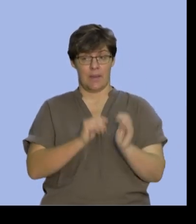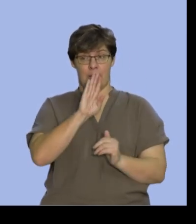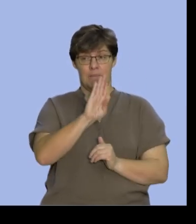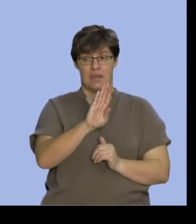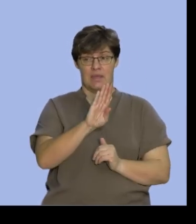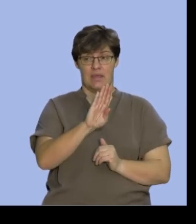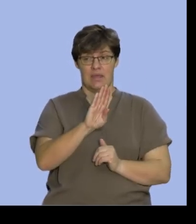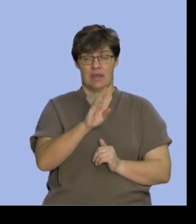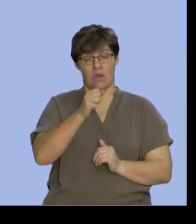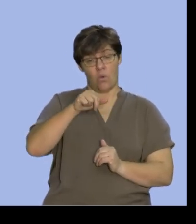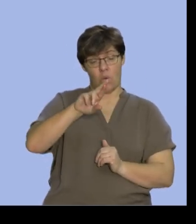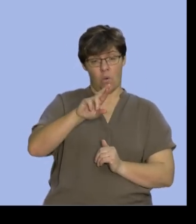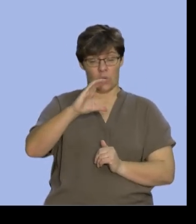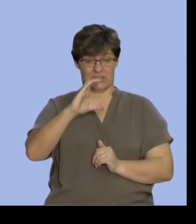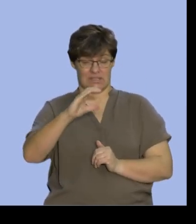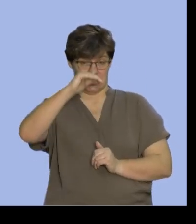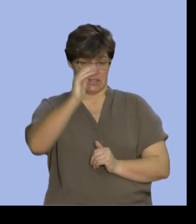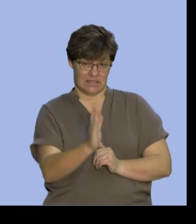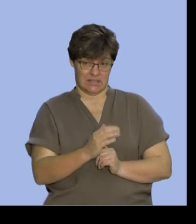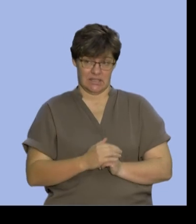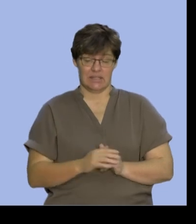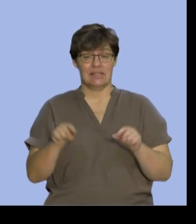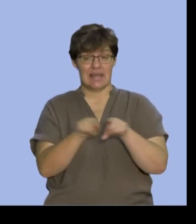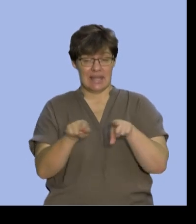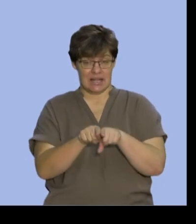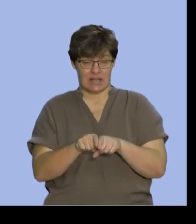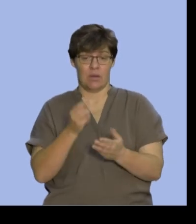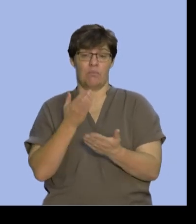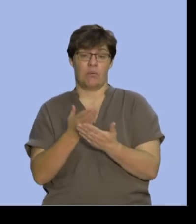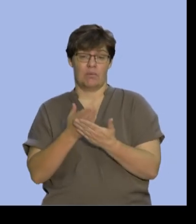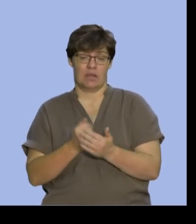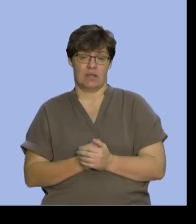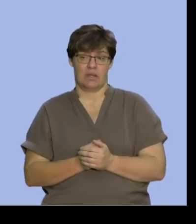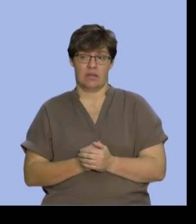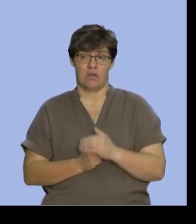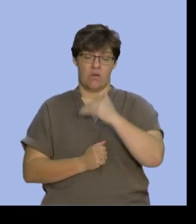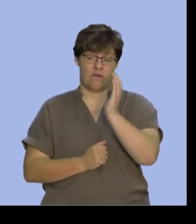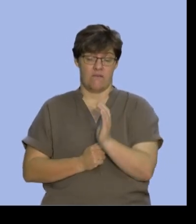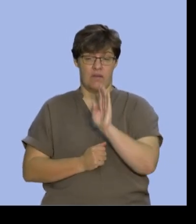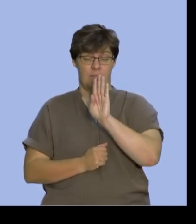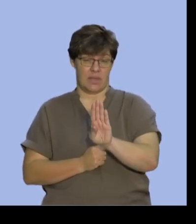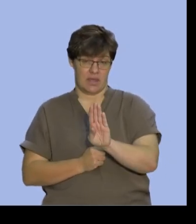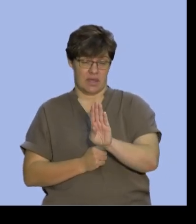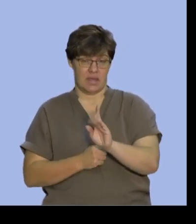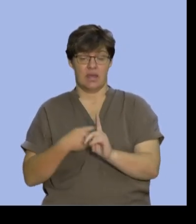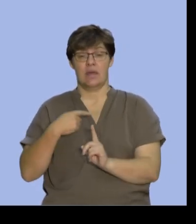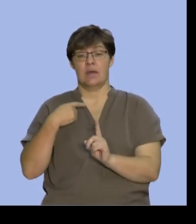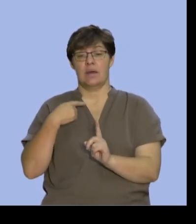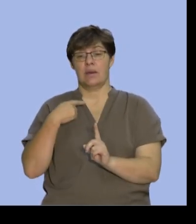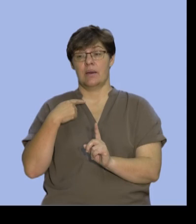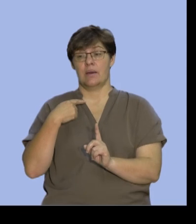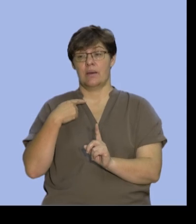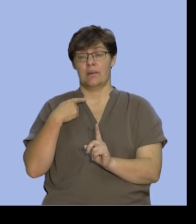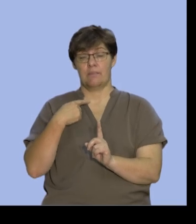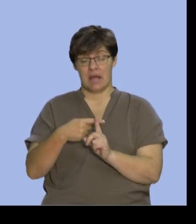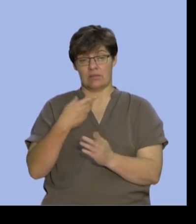the probability of B or C is equal to the probability of B plus the probability of